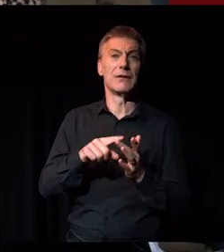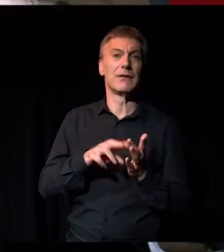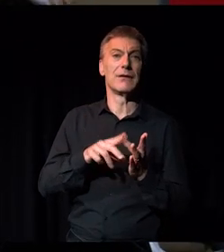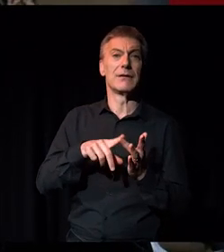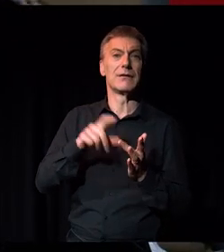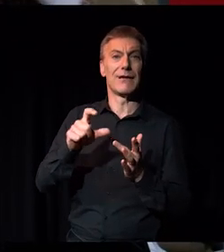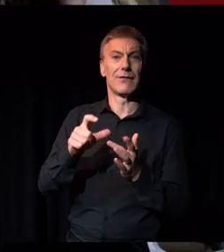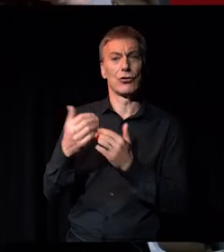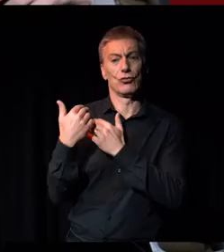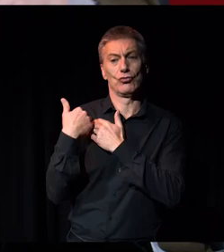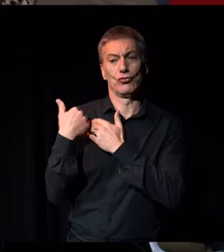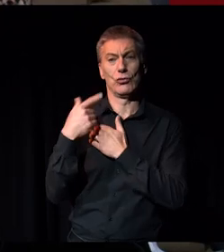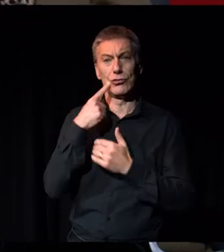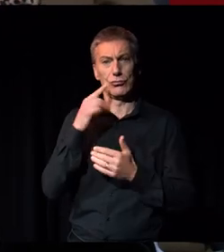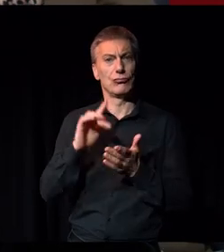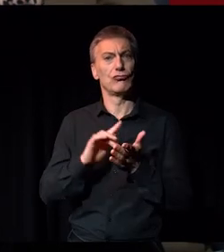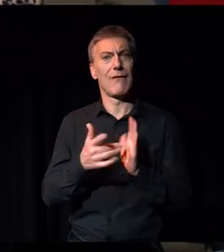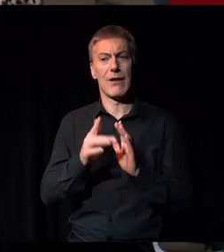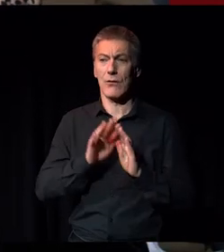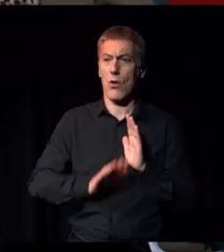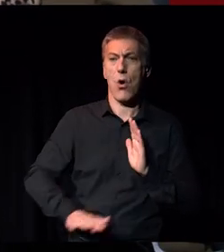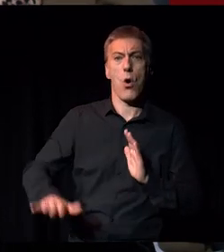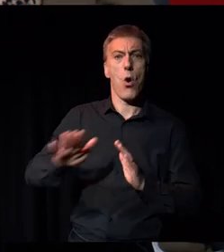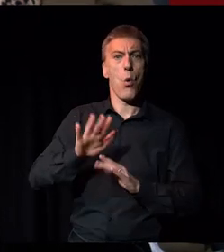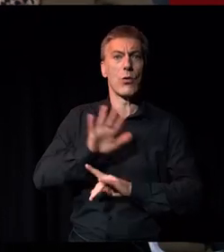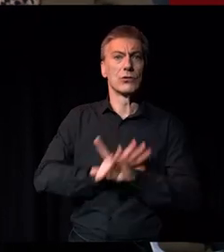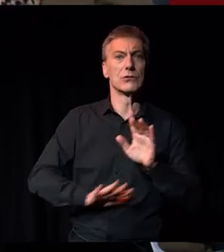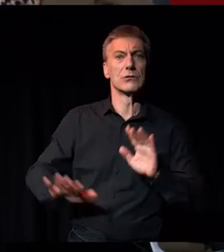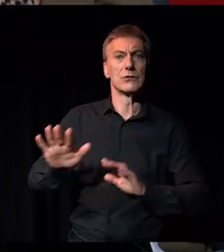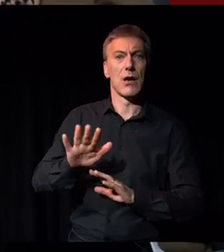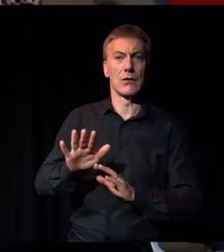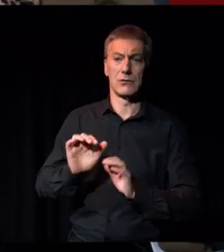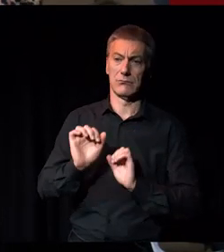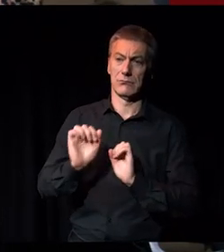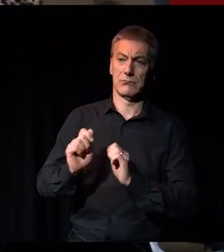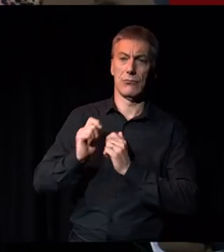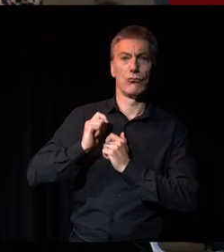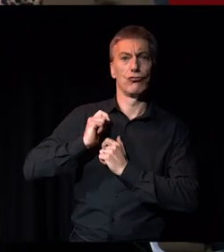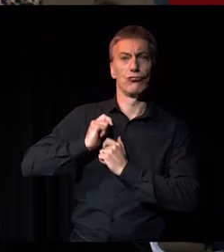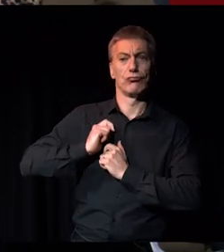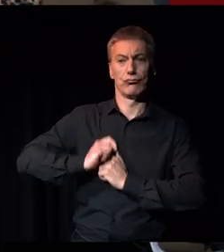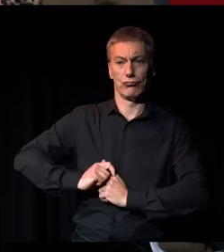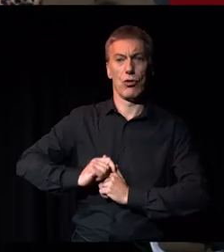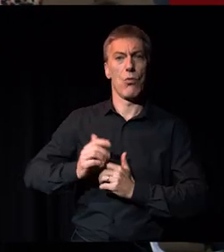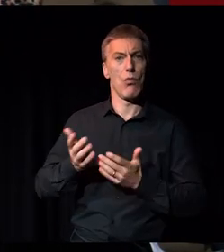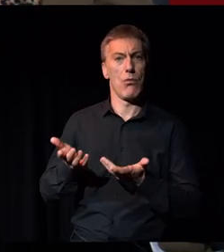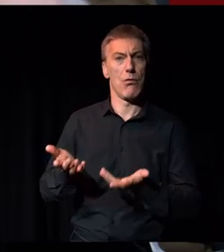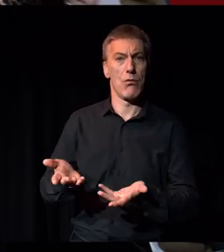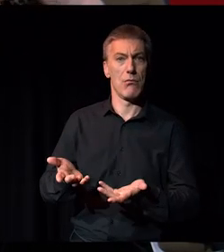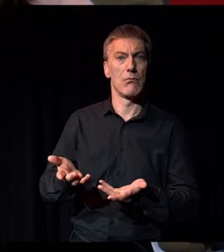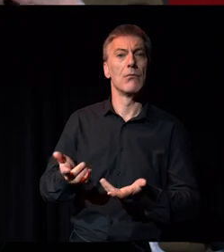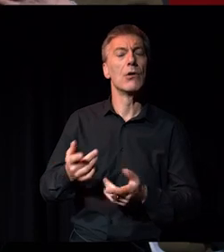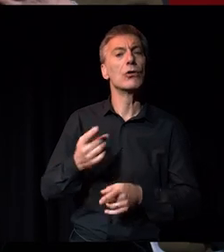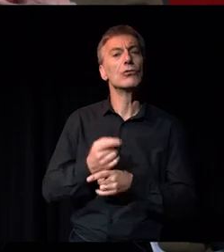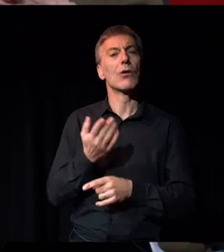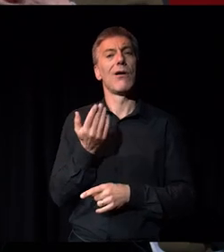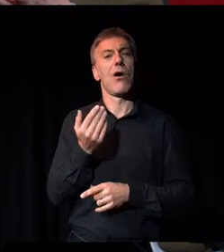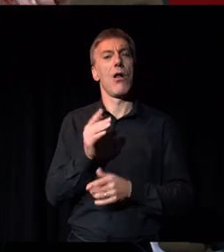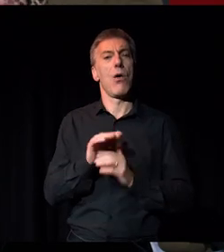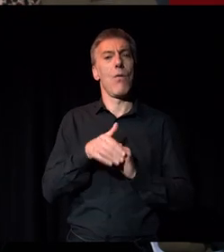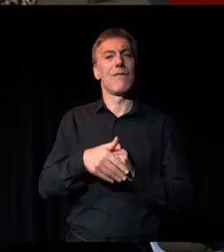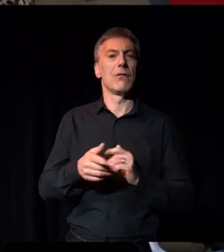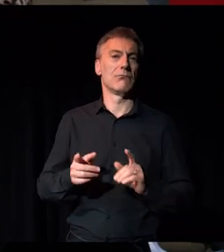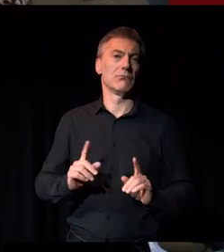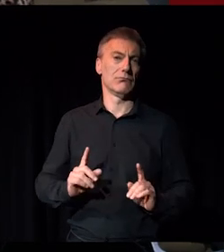all of society and that should be their role. And we were talking earlier about,